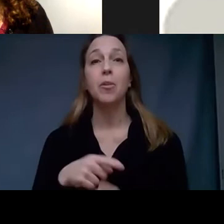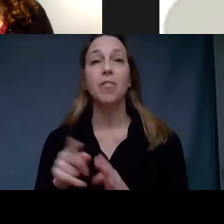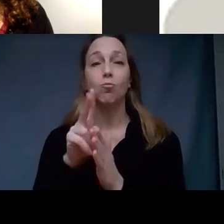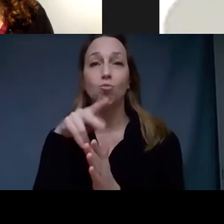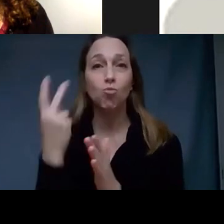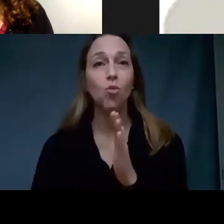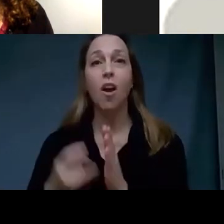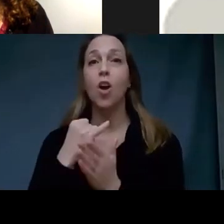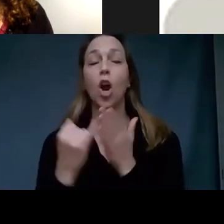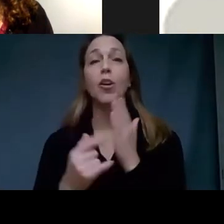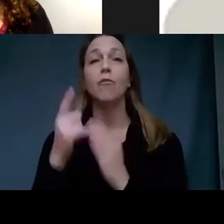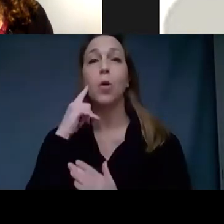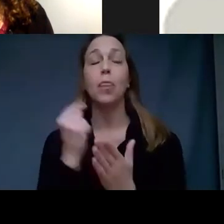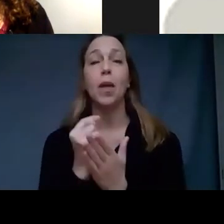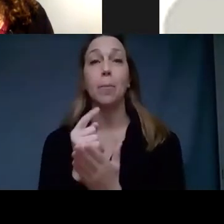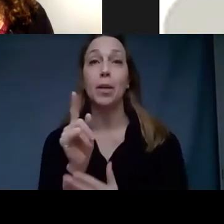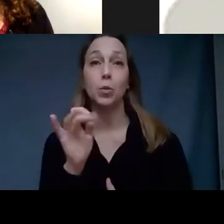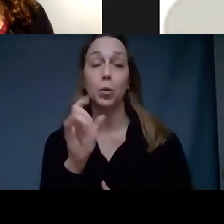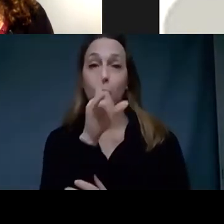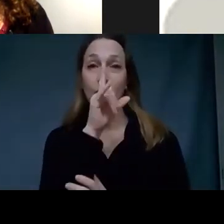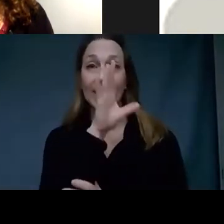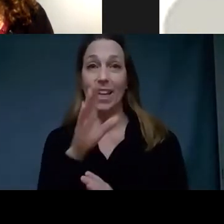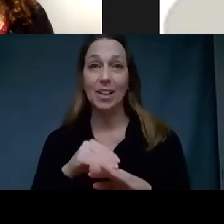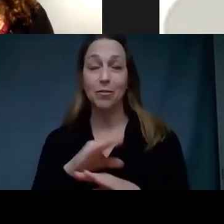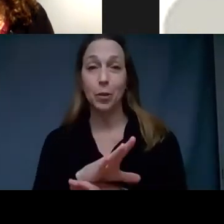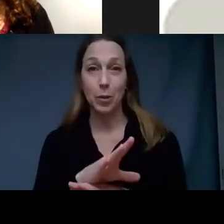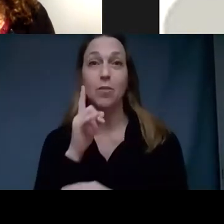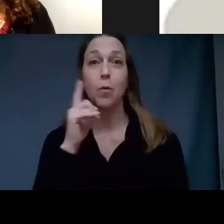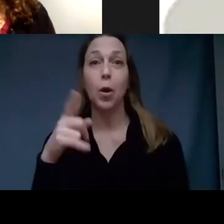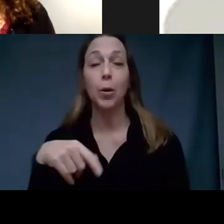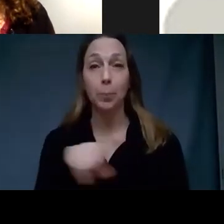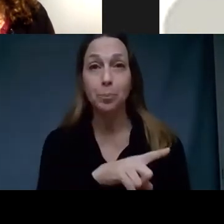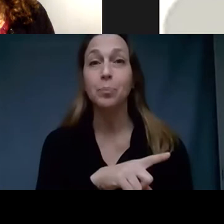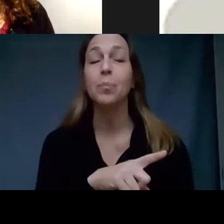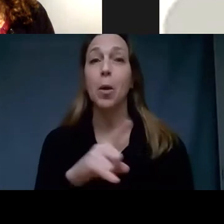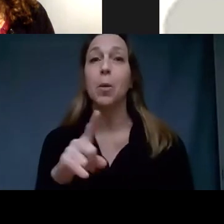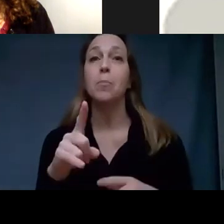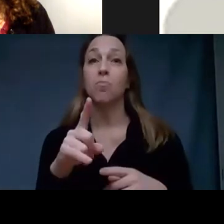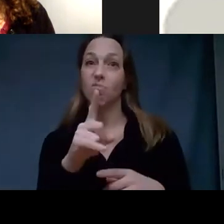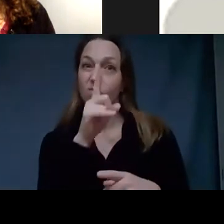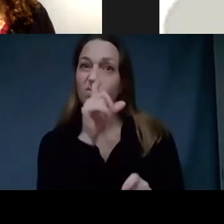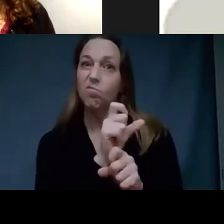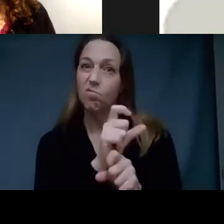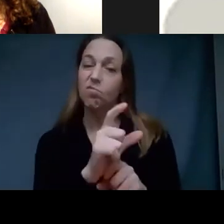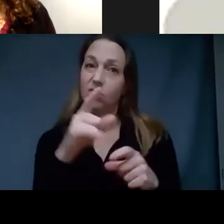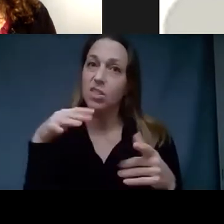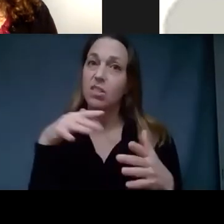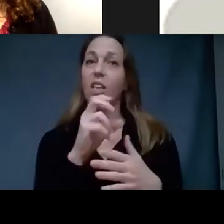therapeutic tool influenced the focus of her subsequent visual practice on psychological experience.